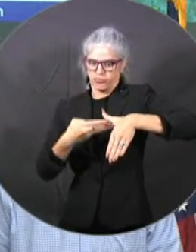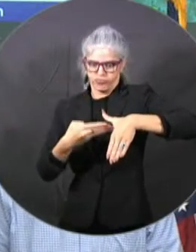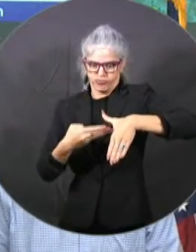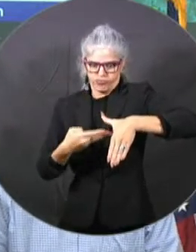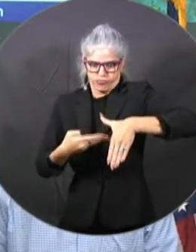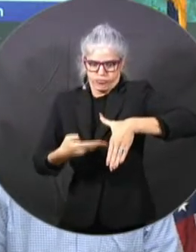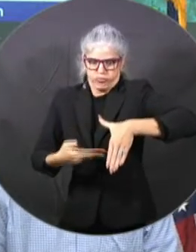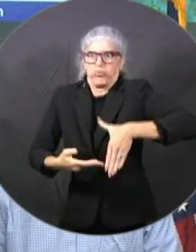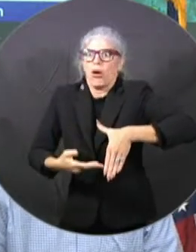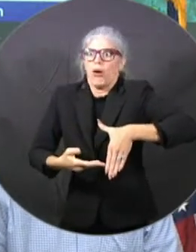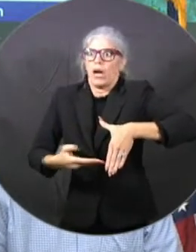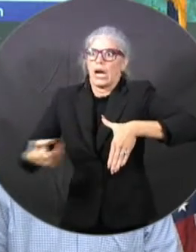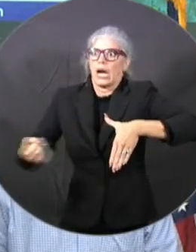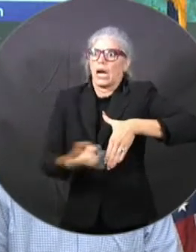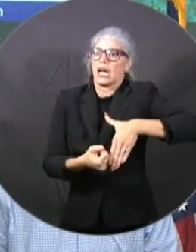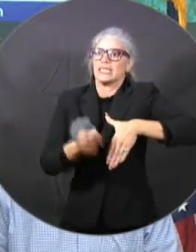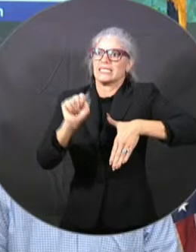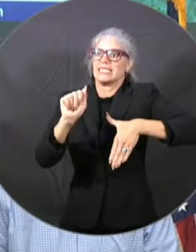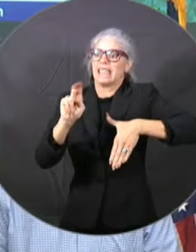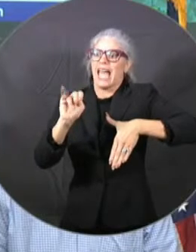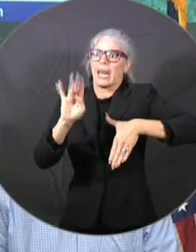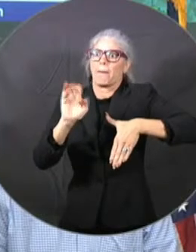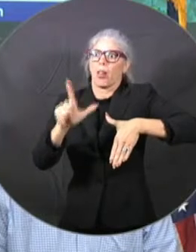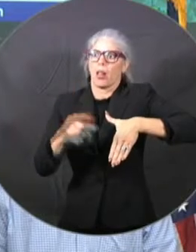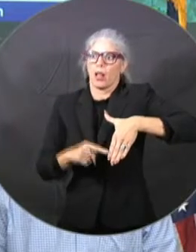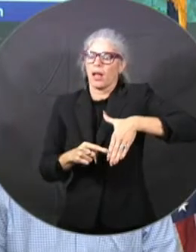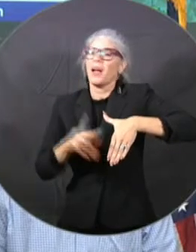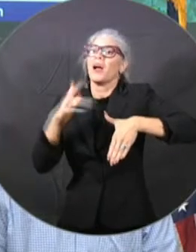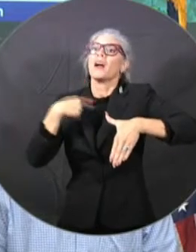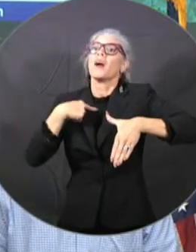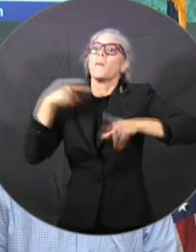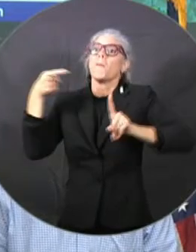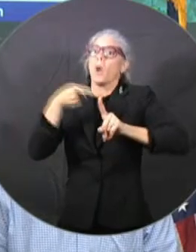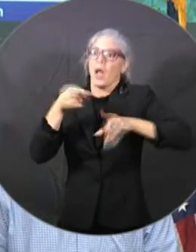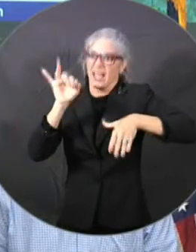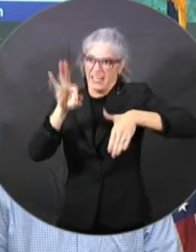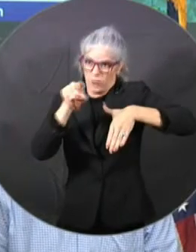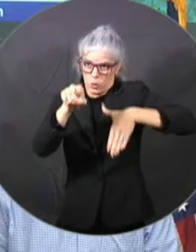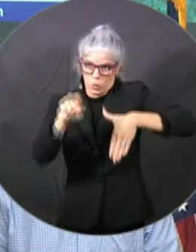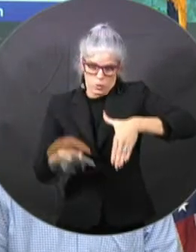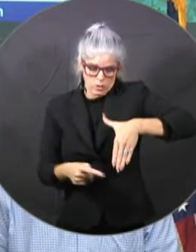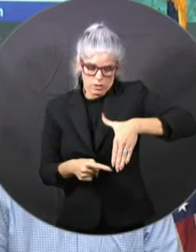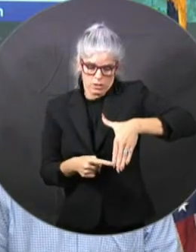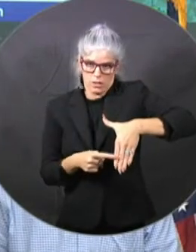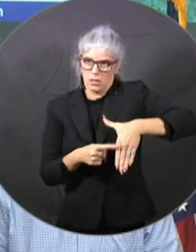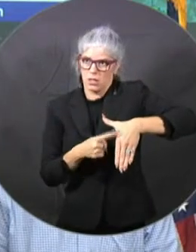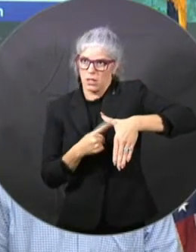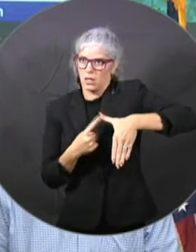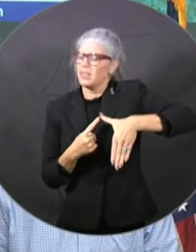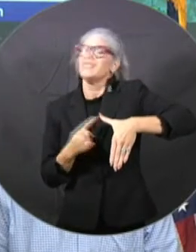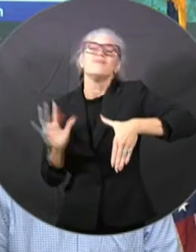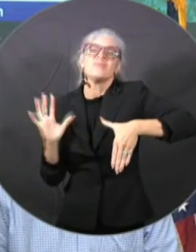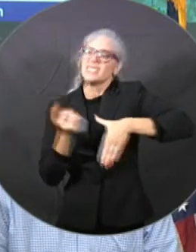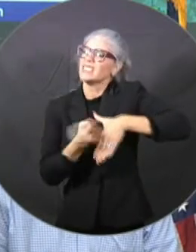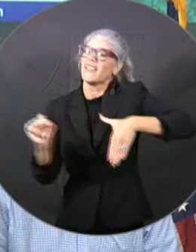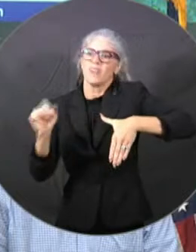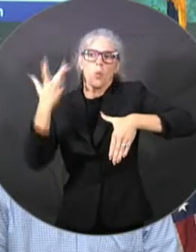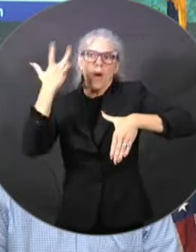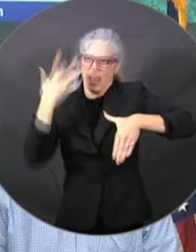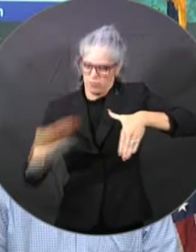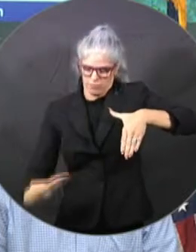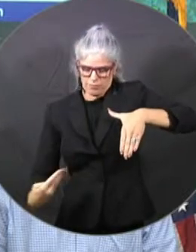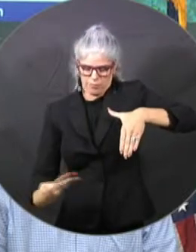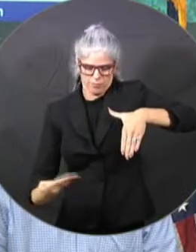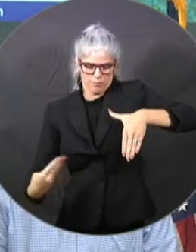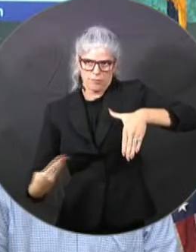So if it wobbles as it as it approaches Cuba, if it wobbles, that could take the whole track in a different direction. And so